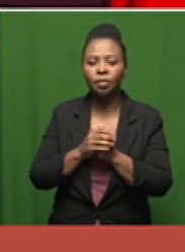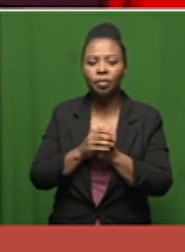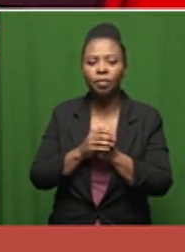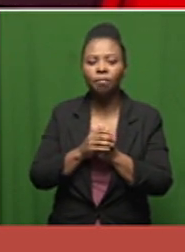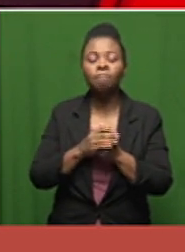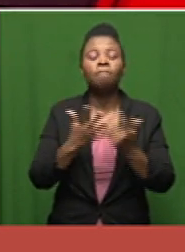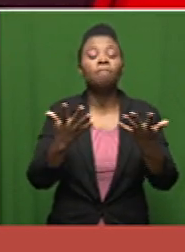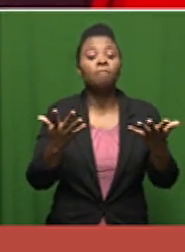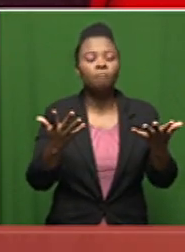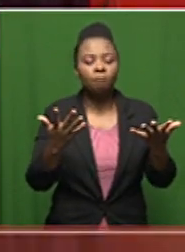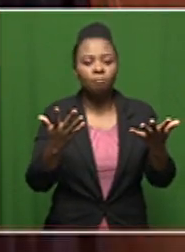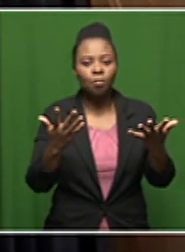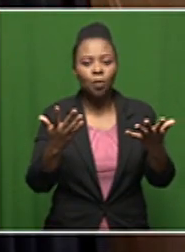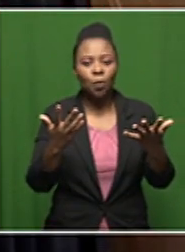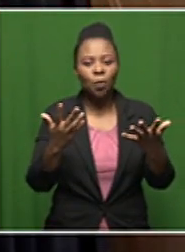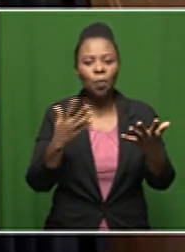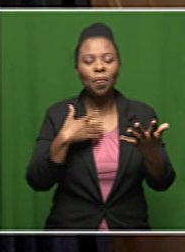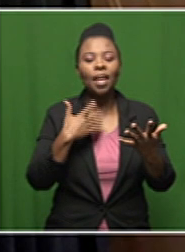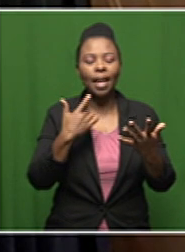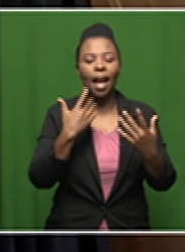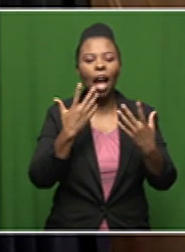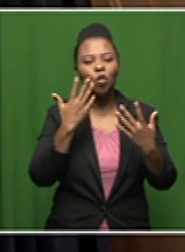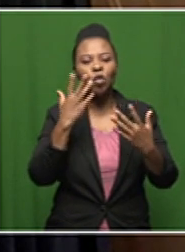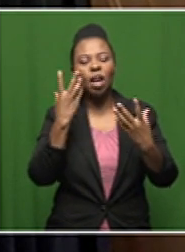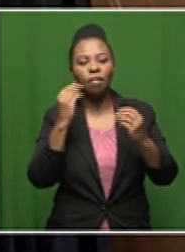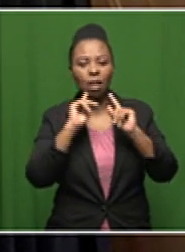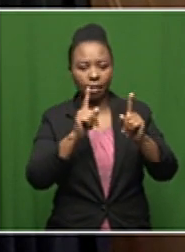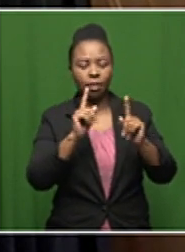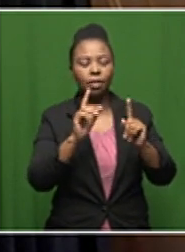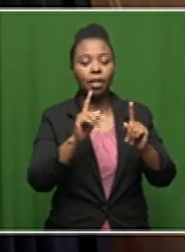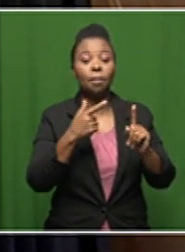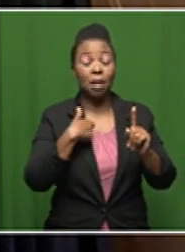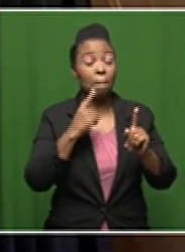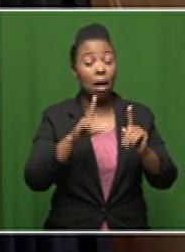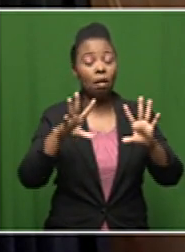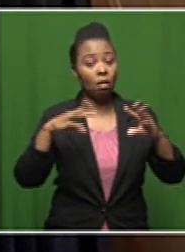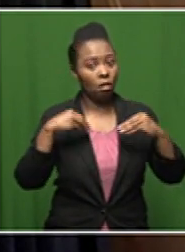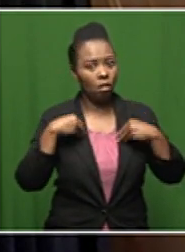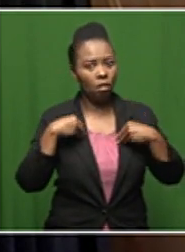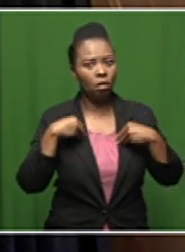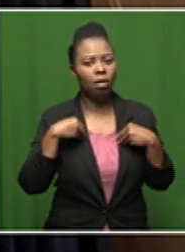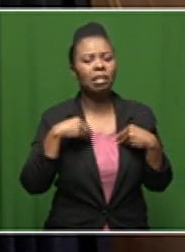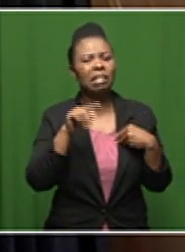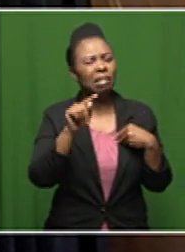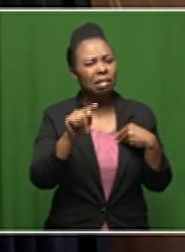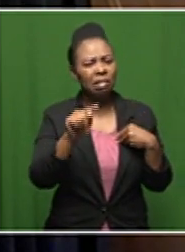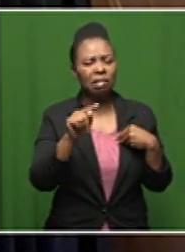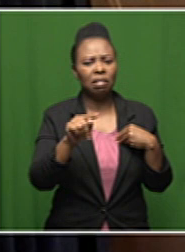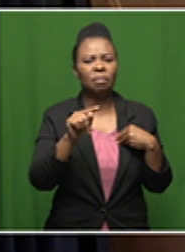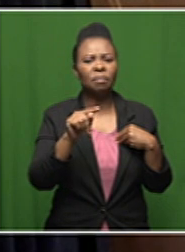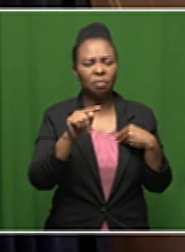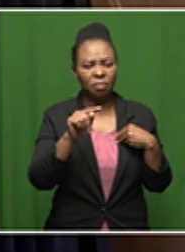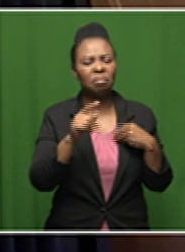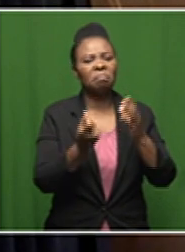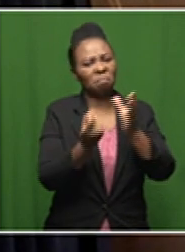you're putting pressure on me peter i don't really have an answer i must admit it's probably one of the longest um instances